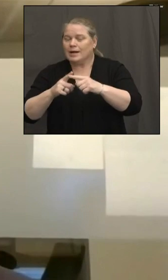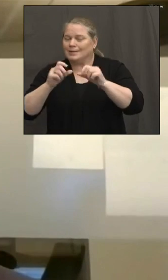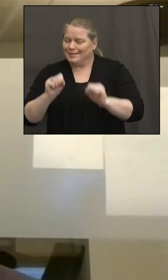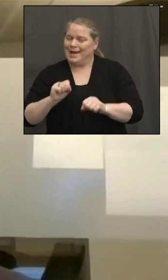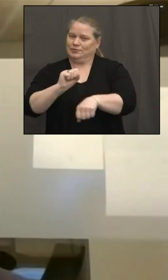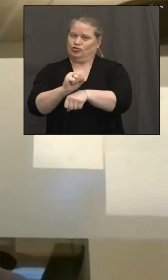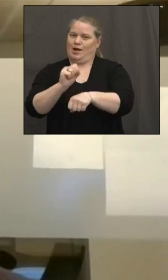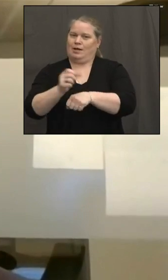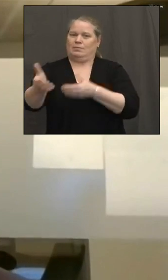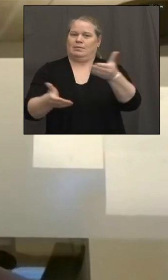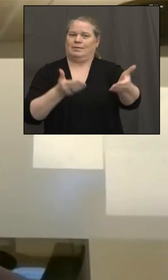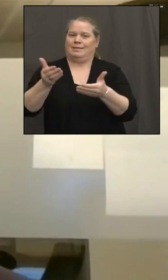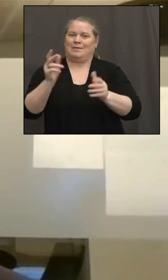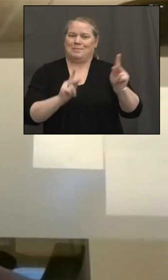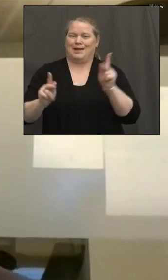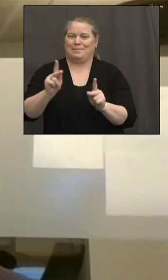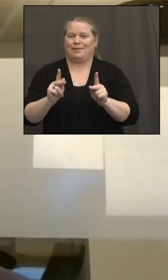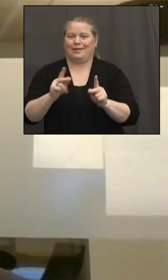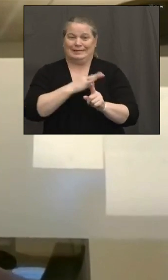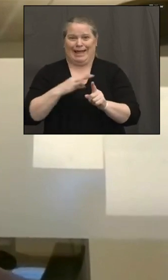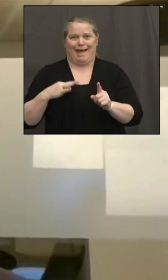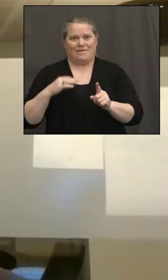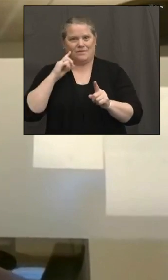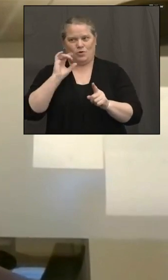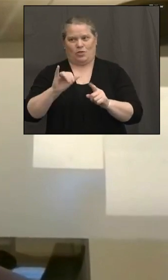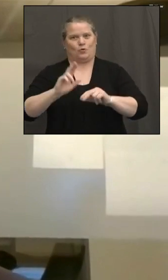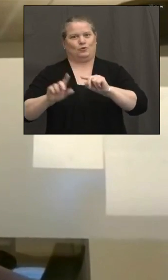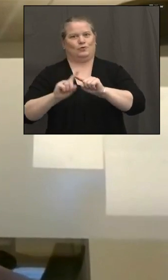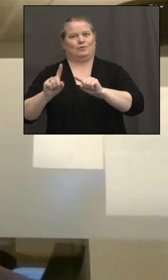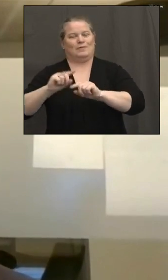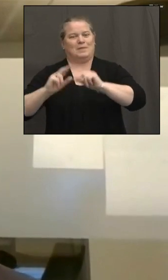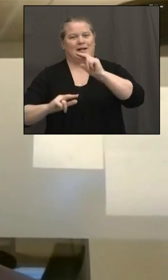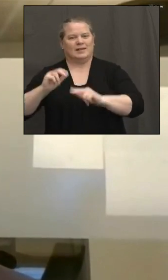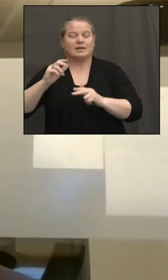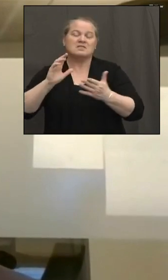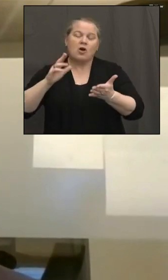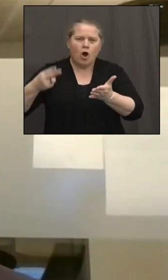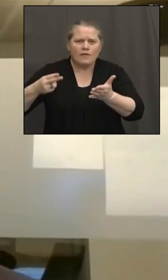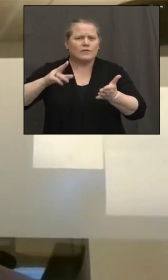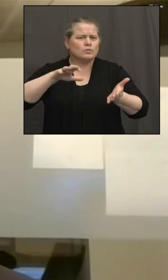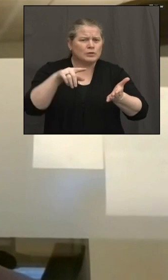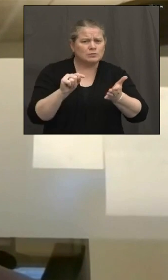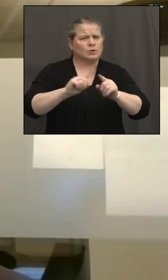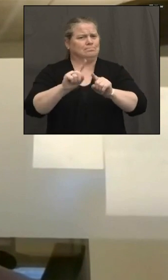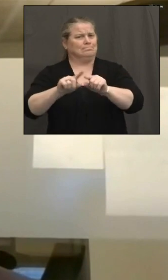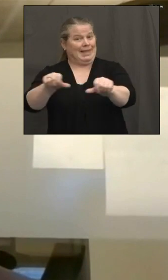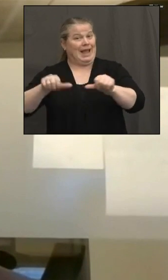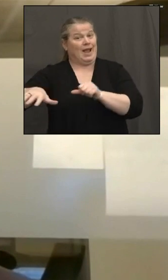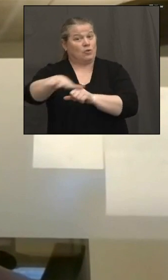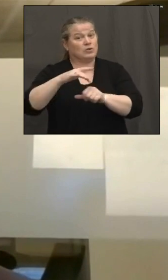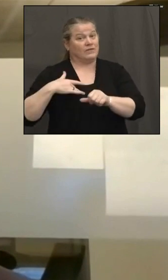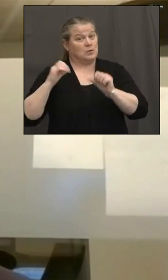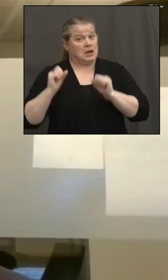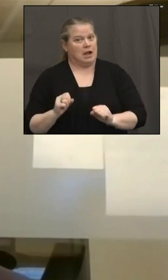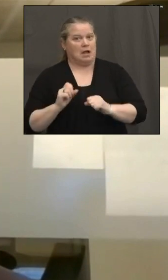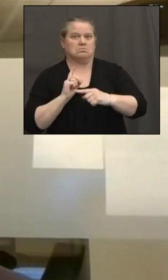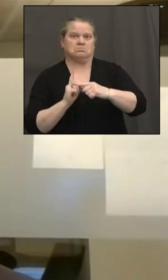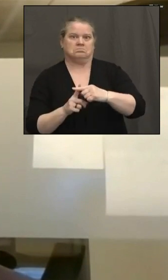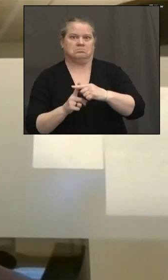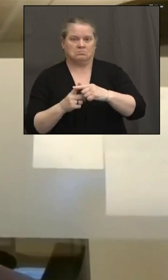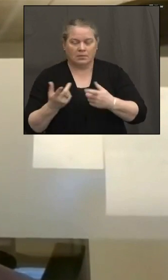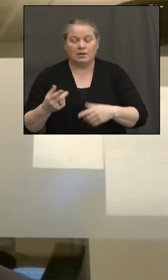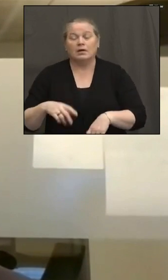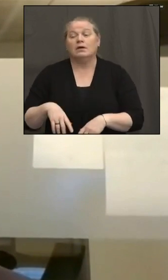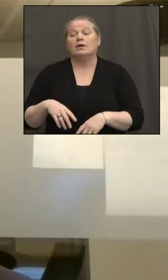Governor, this announcement also is really, as you know, just the beginning of this process. There still needs to be legislation drafted and